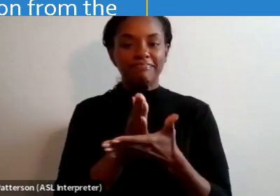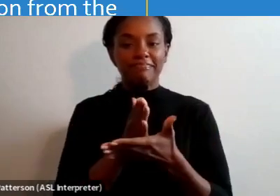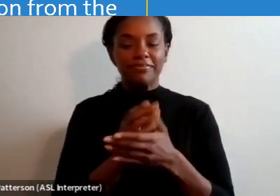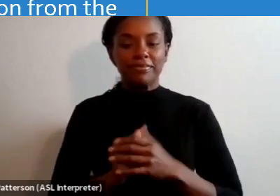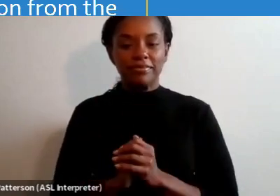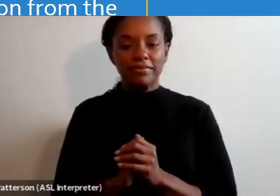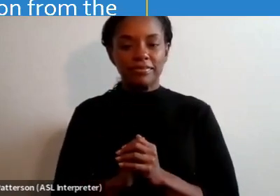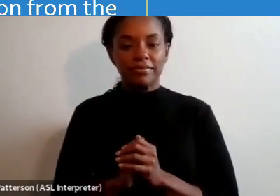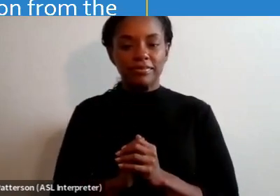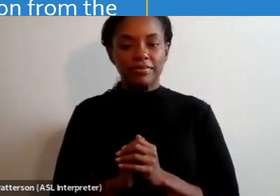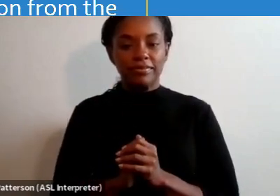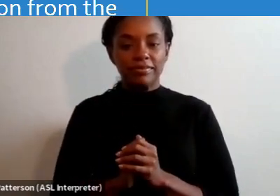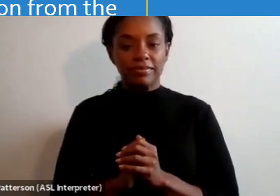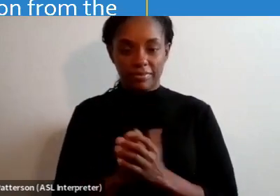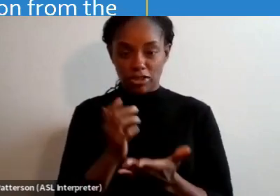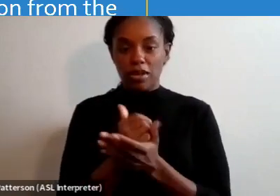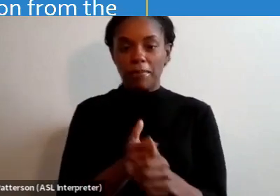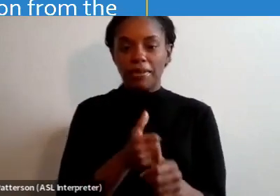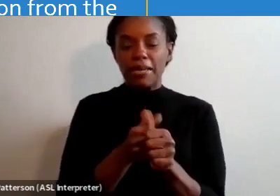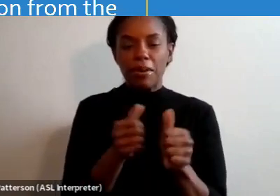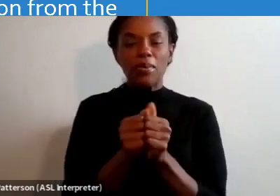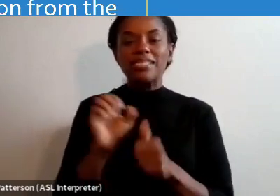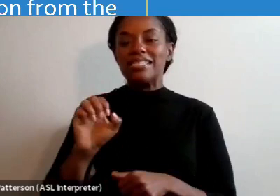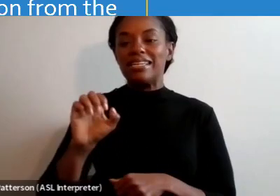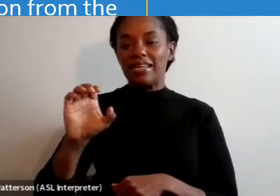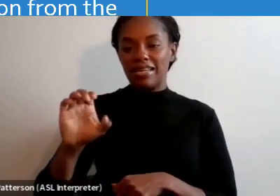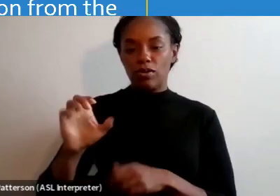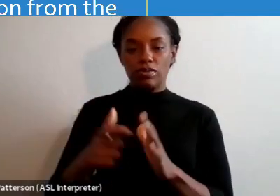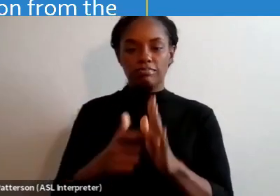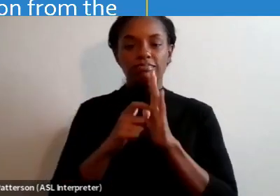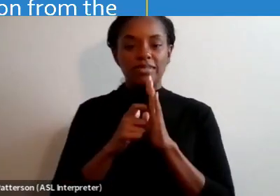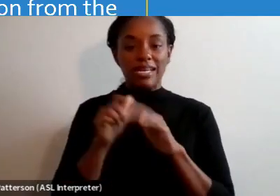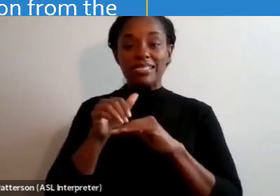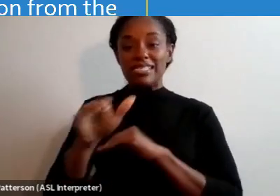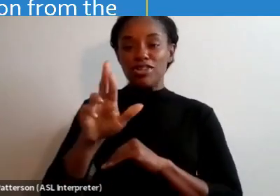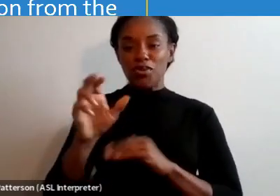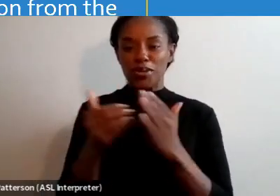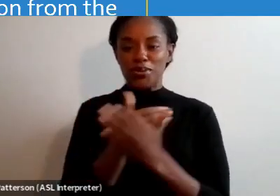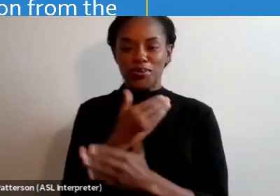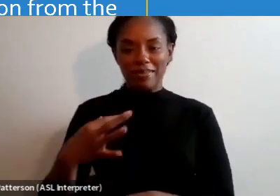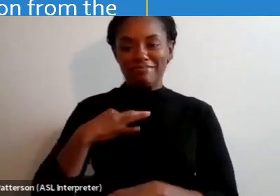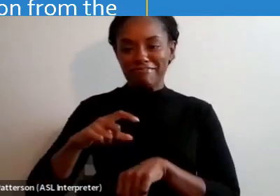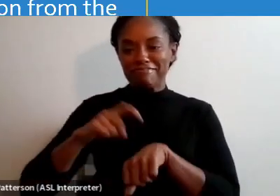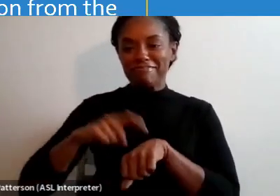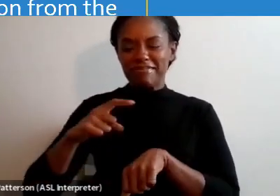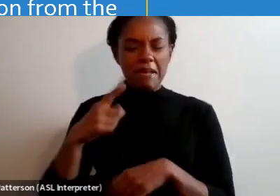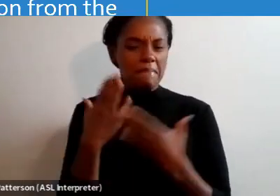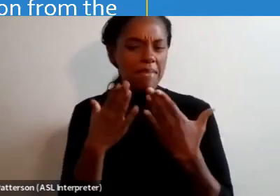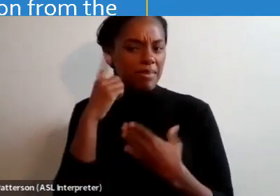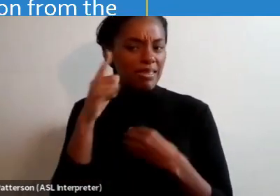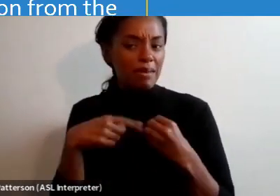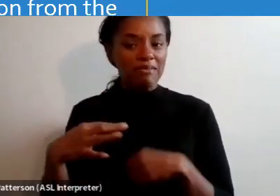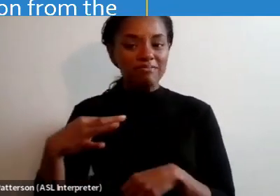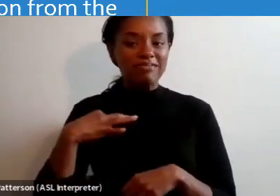requirements. up with CE requirements, submit your renewal applications on time, and consider volunteering as a subject matter